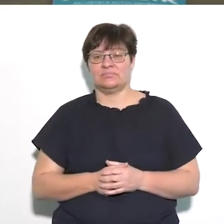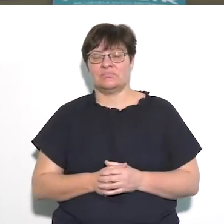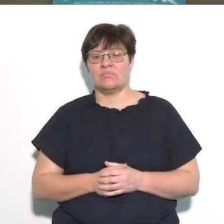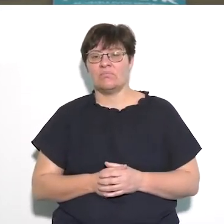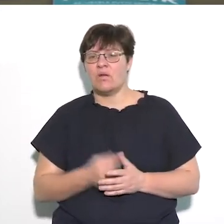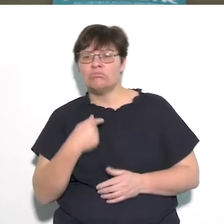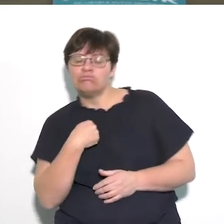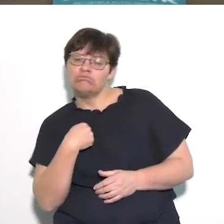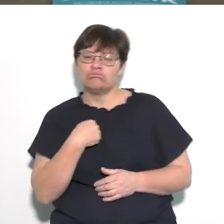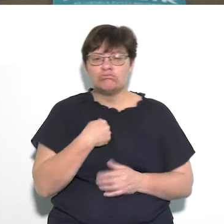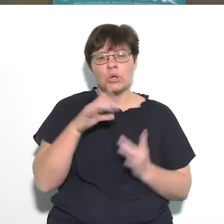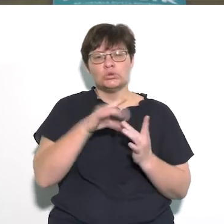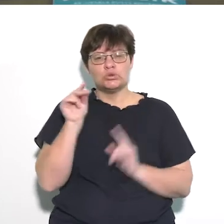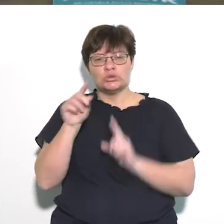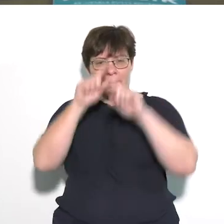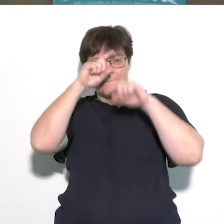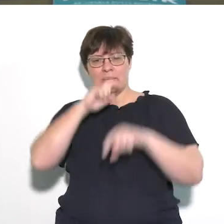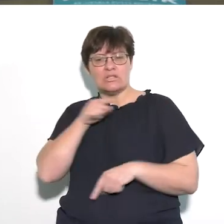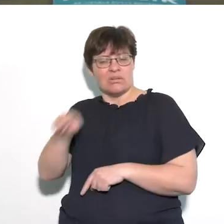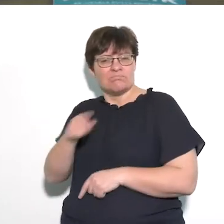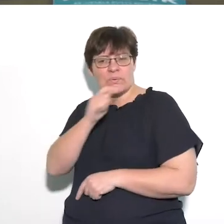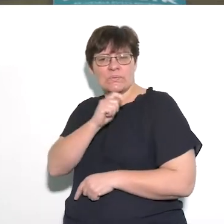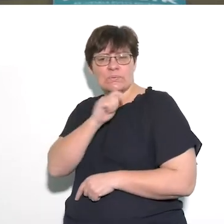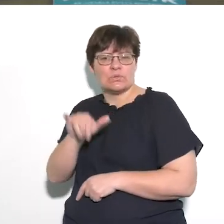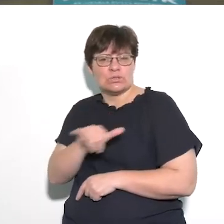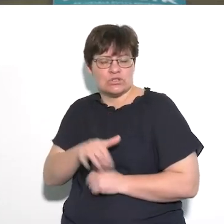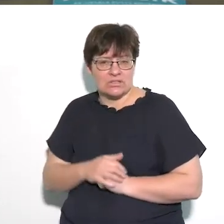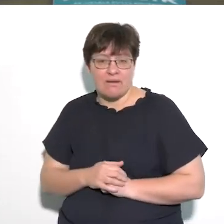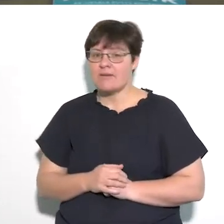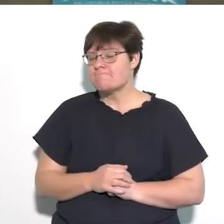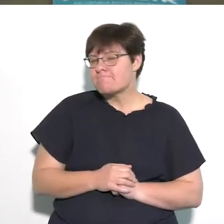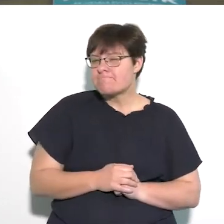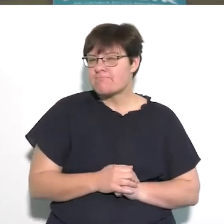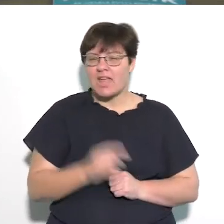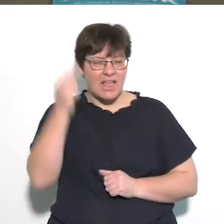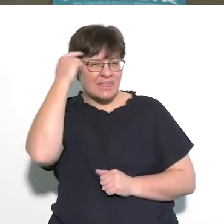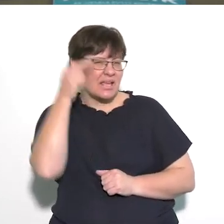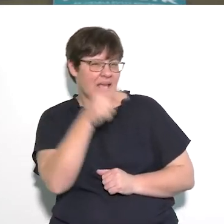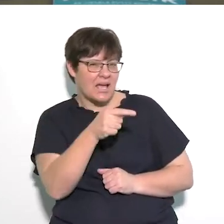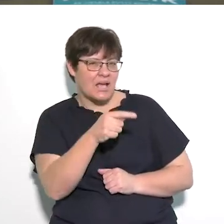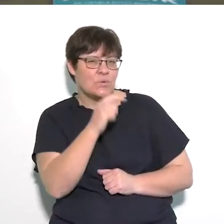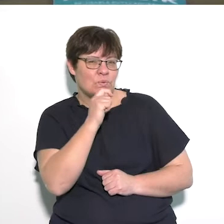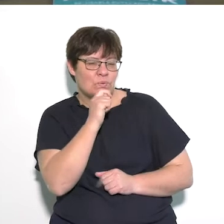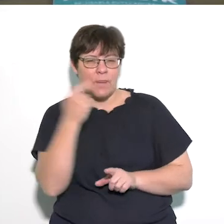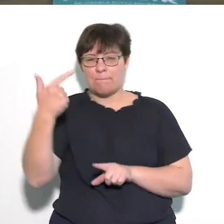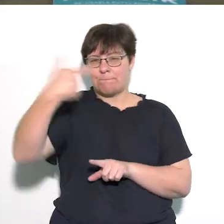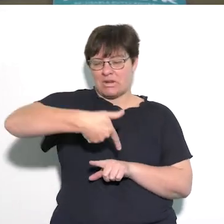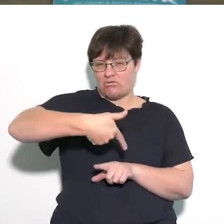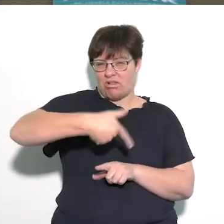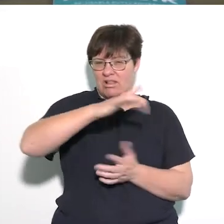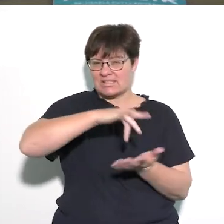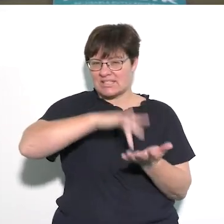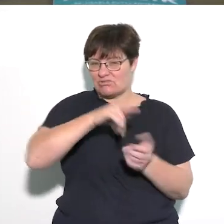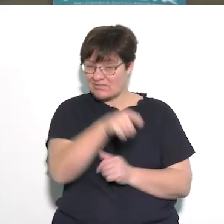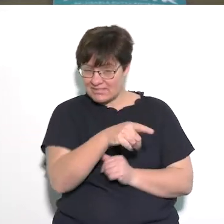Then you can choose which sign you would like to use. Ah, I think I'll use the petrol station